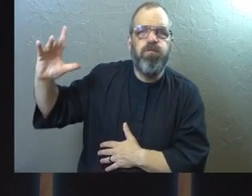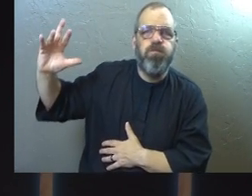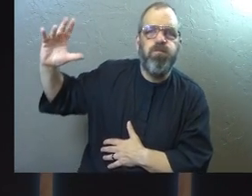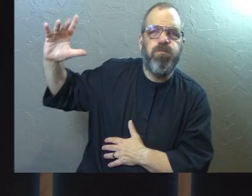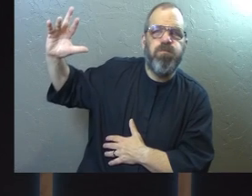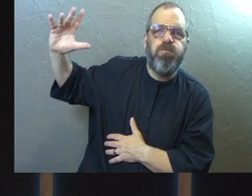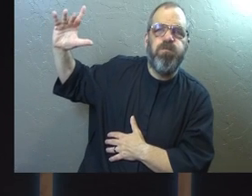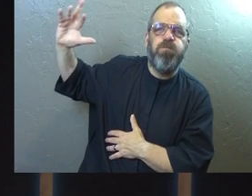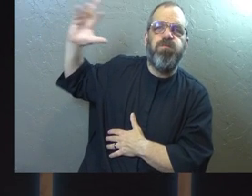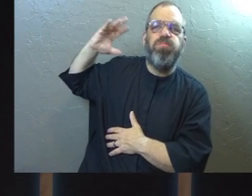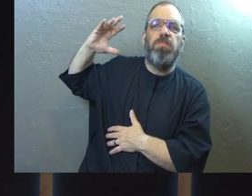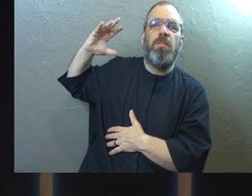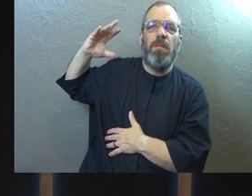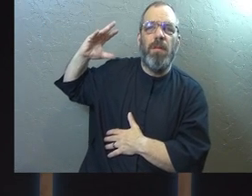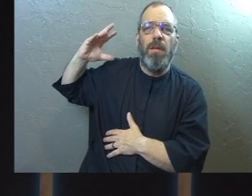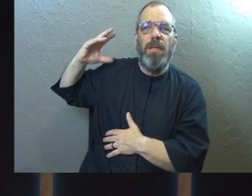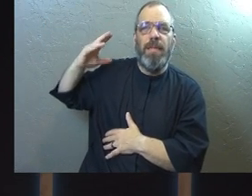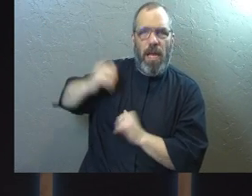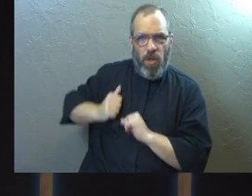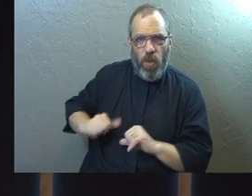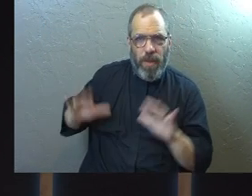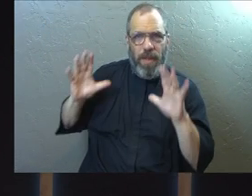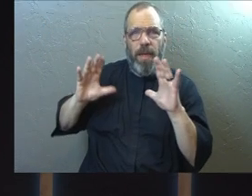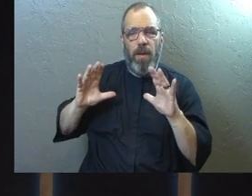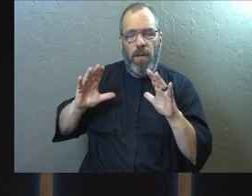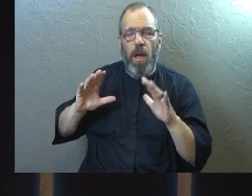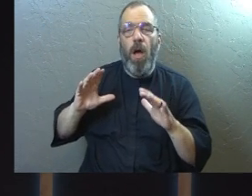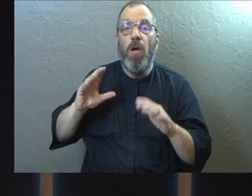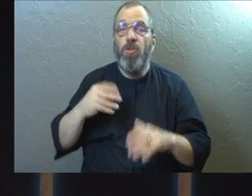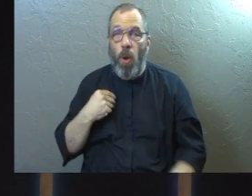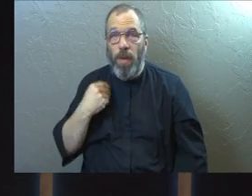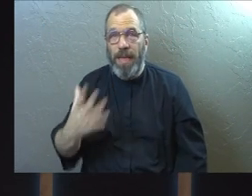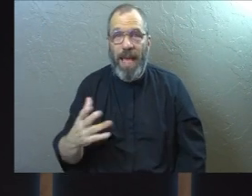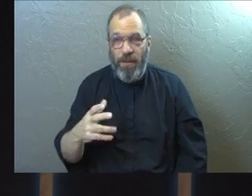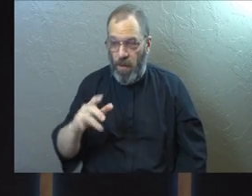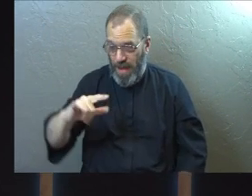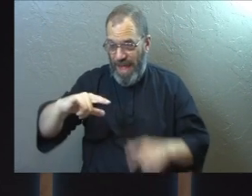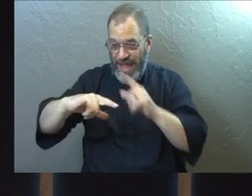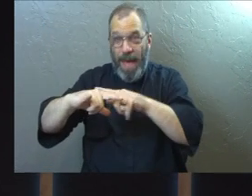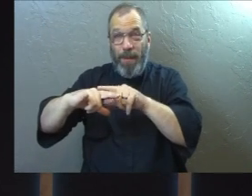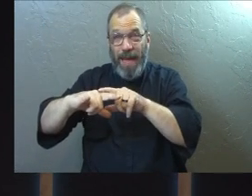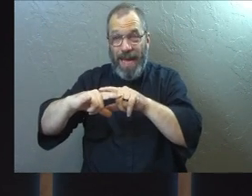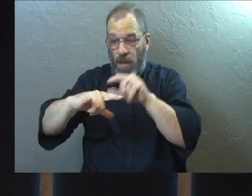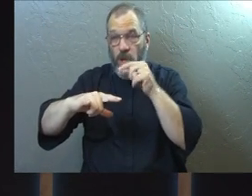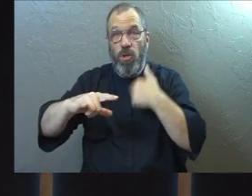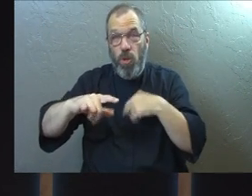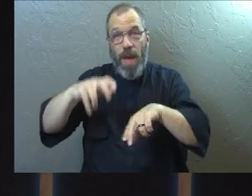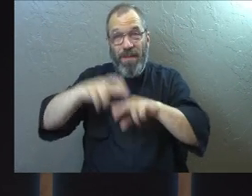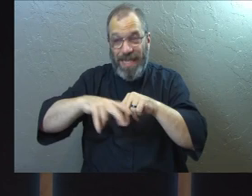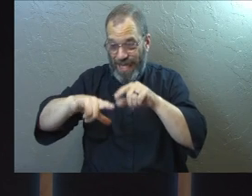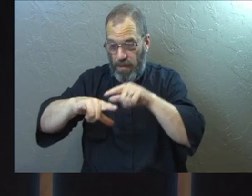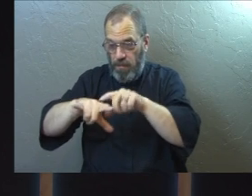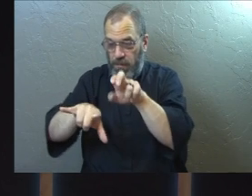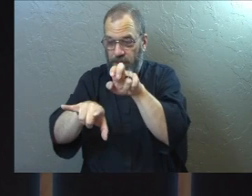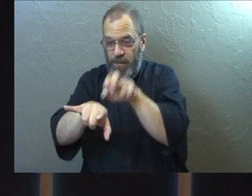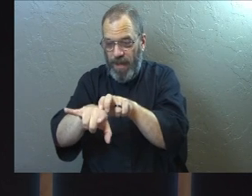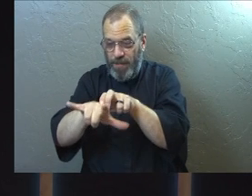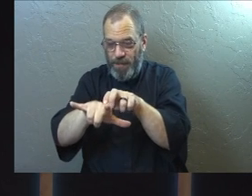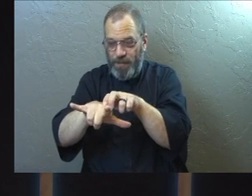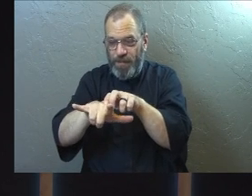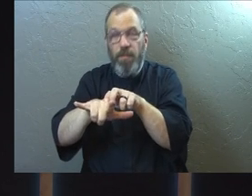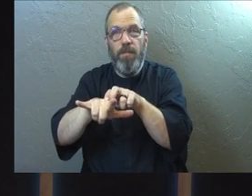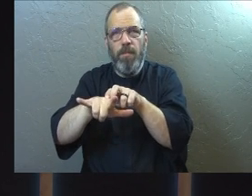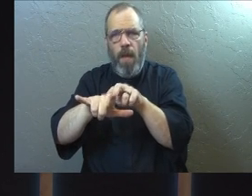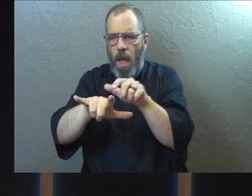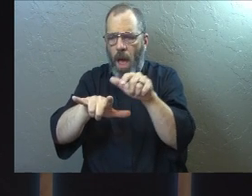He looked into the future and saw that you would yield. And so he gave you a seat on that plane. See,